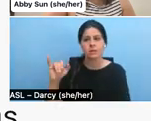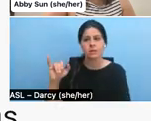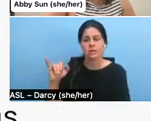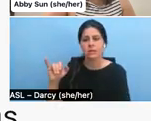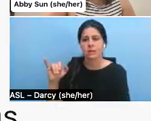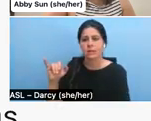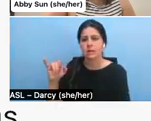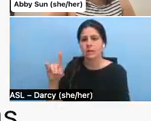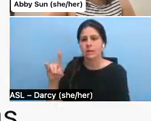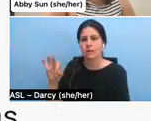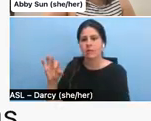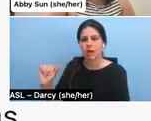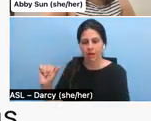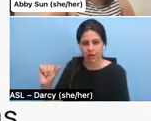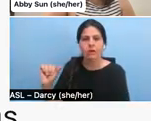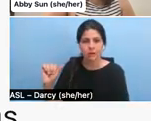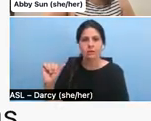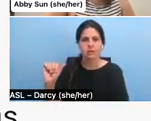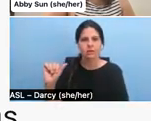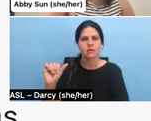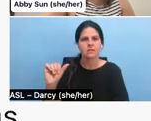Amsterdam, which is November every year.